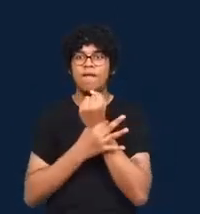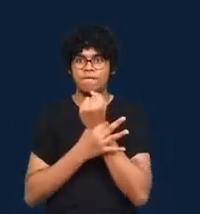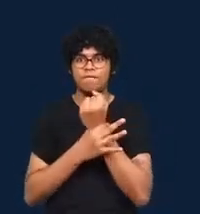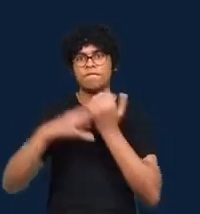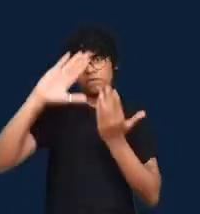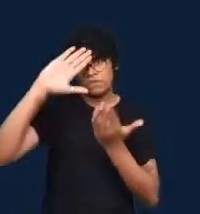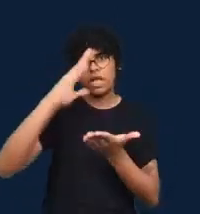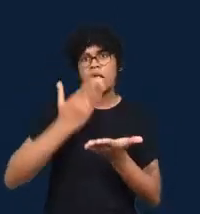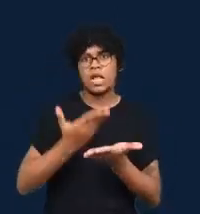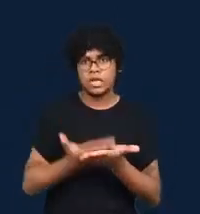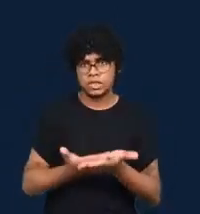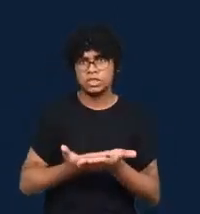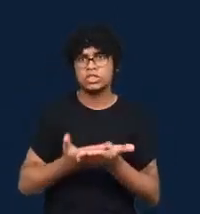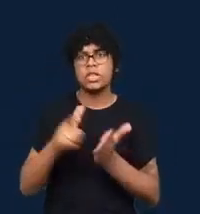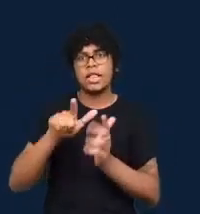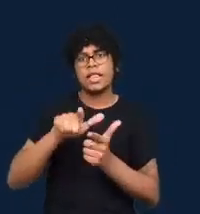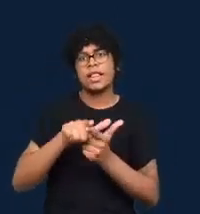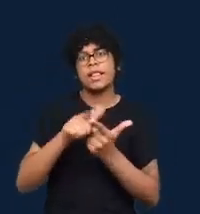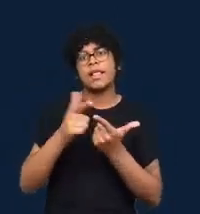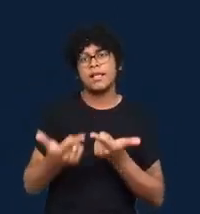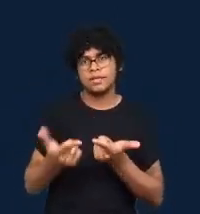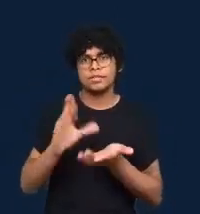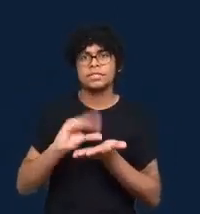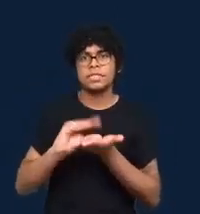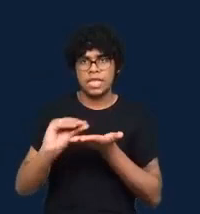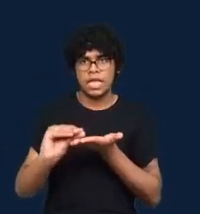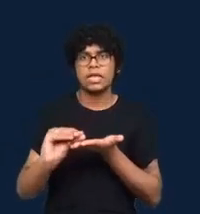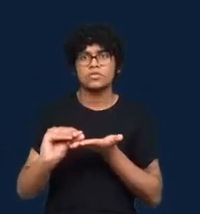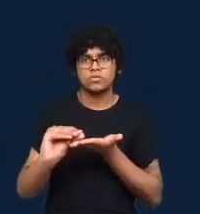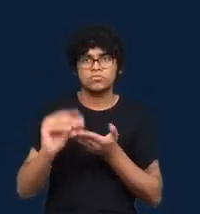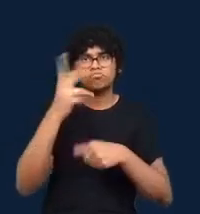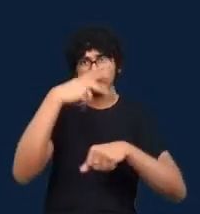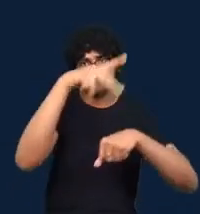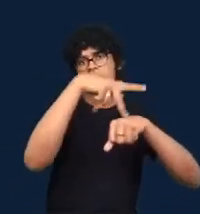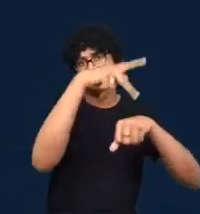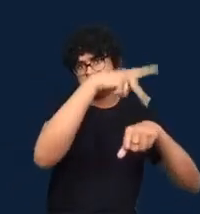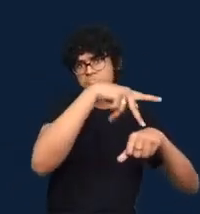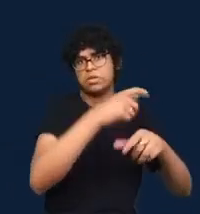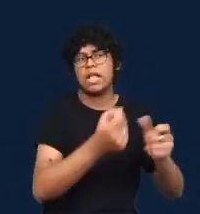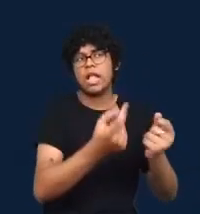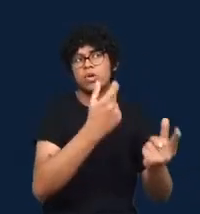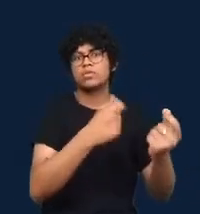that the field is on the rise and is generally doing well.